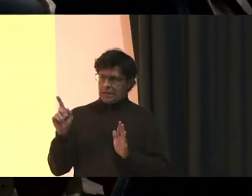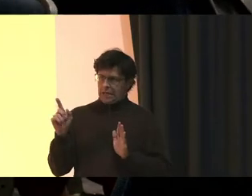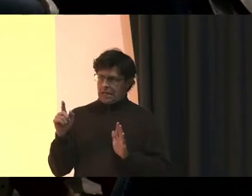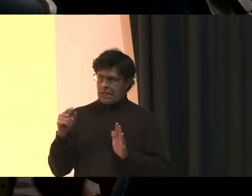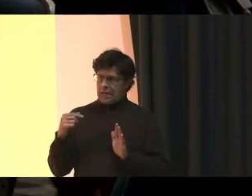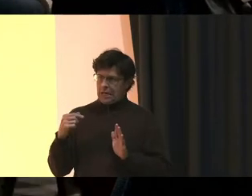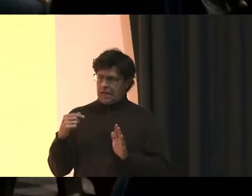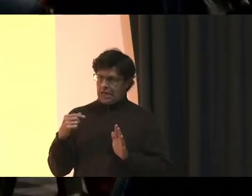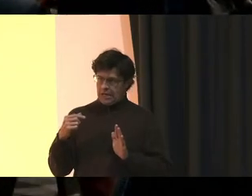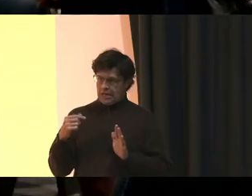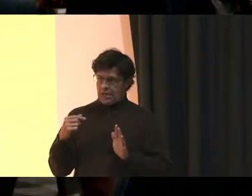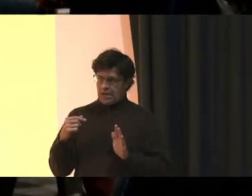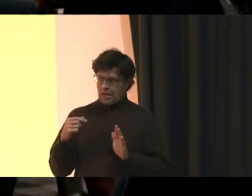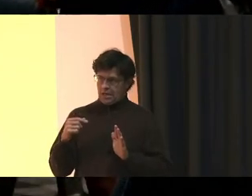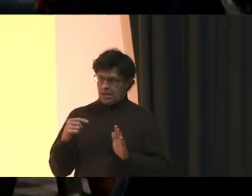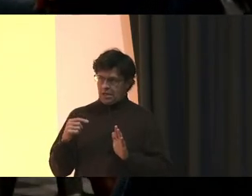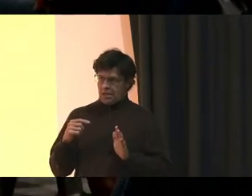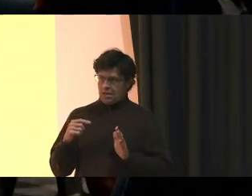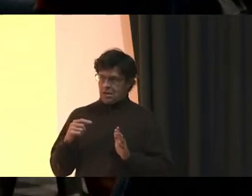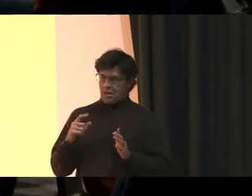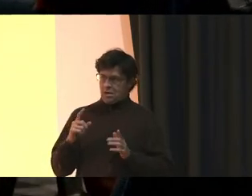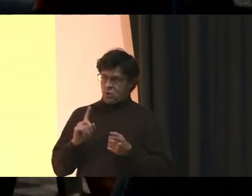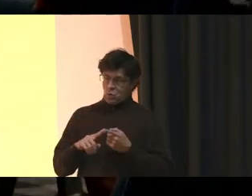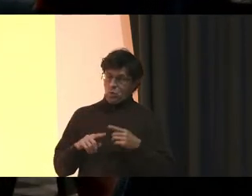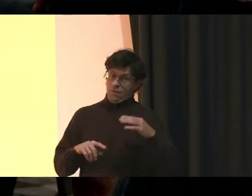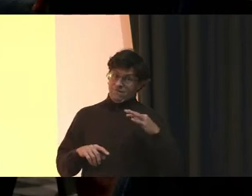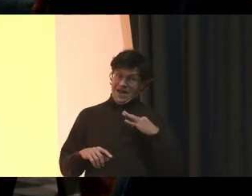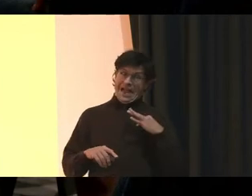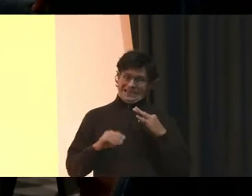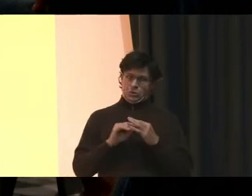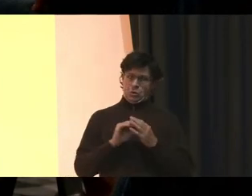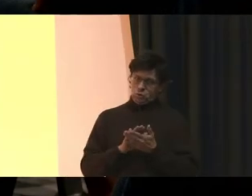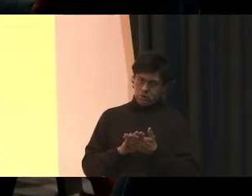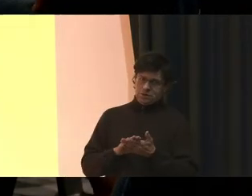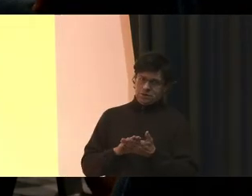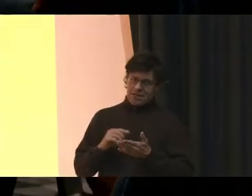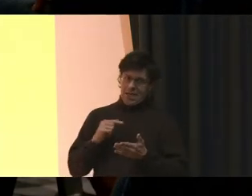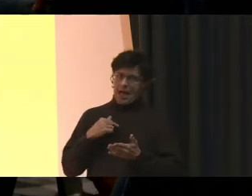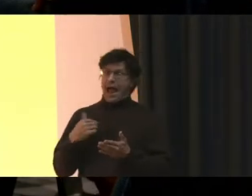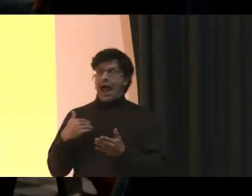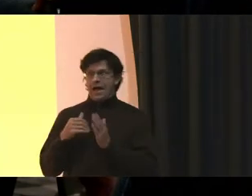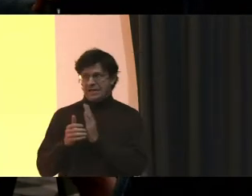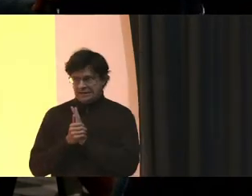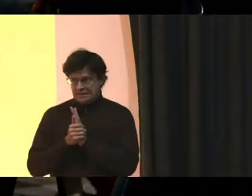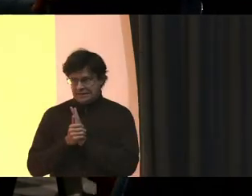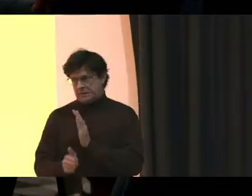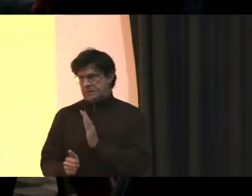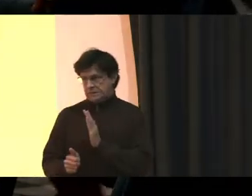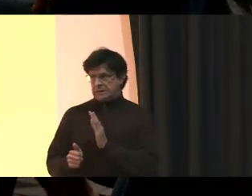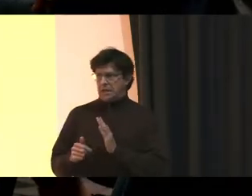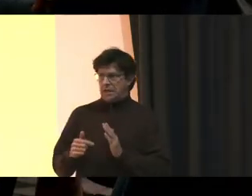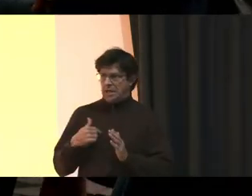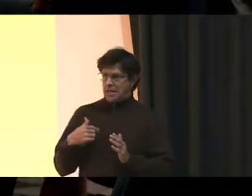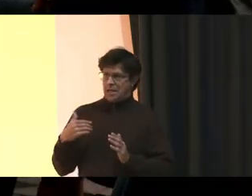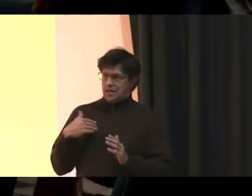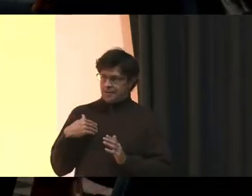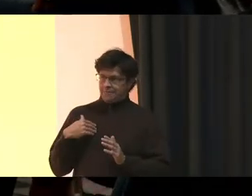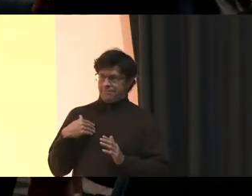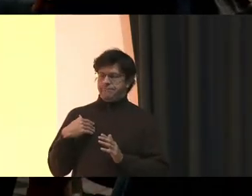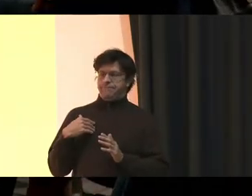to volunteer In schools I have a skill set I have a